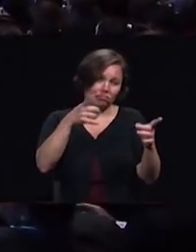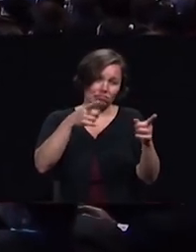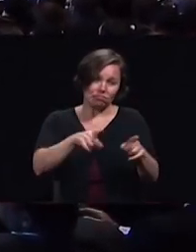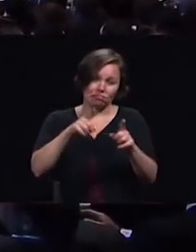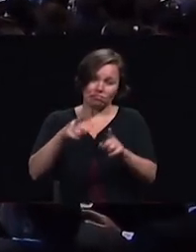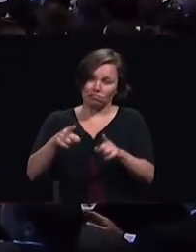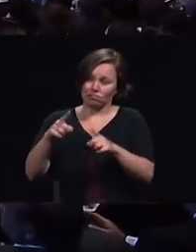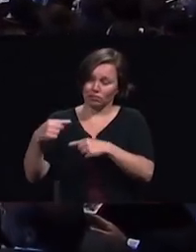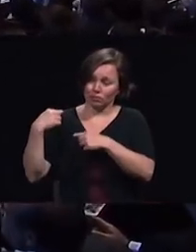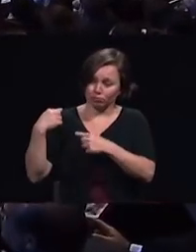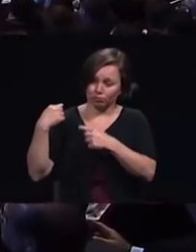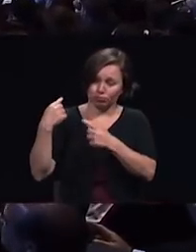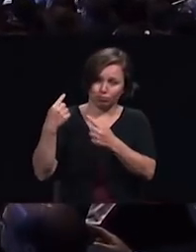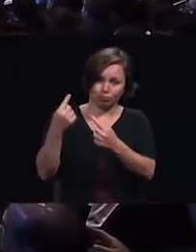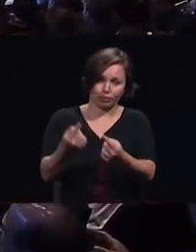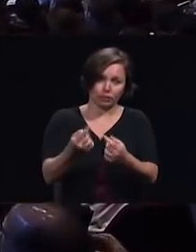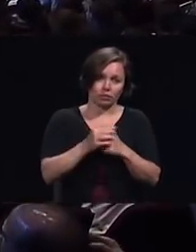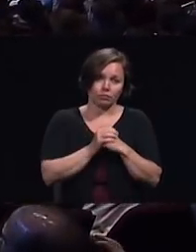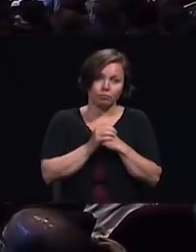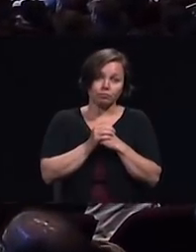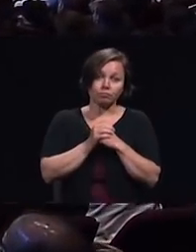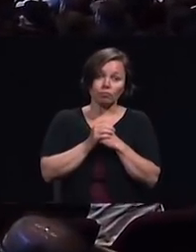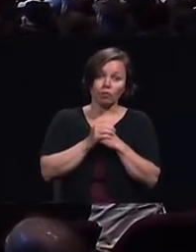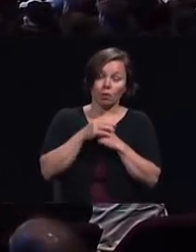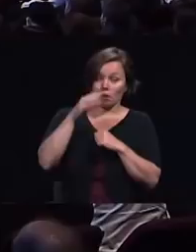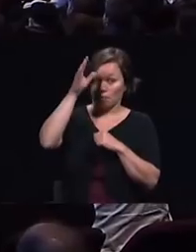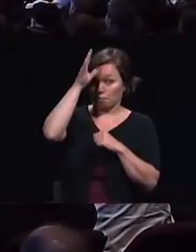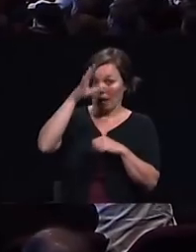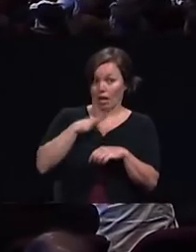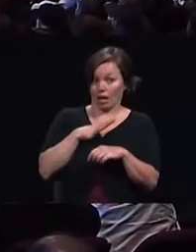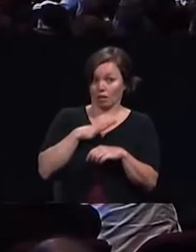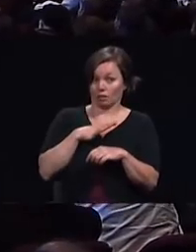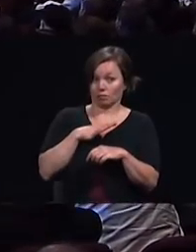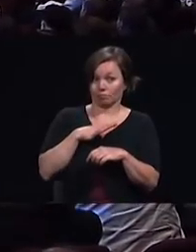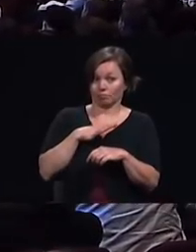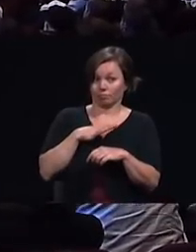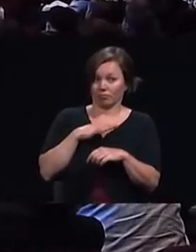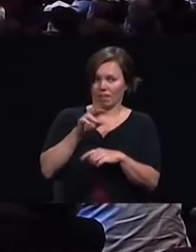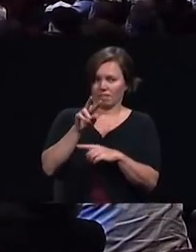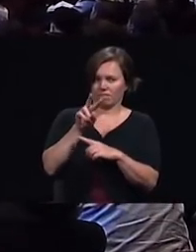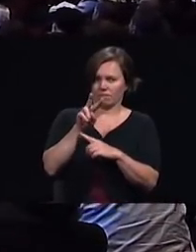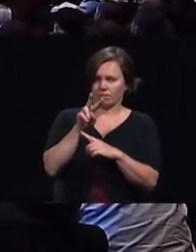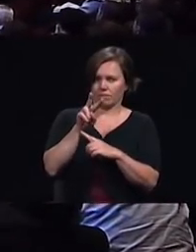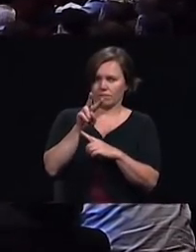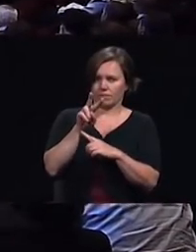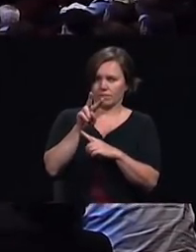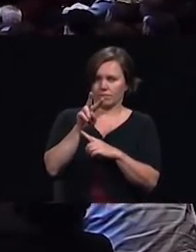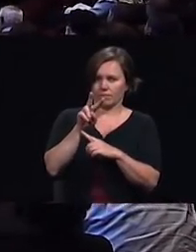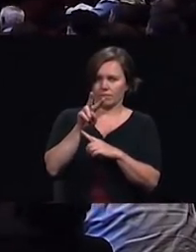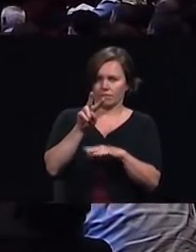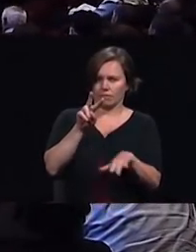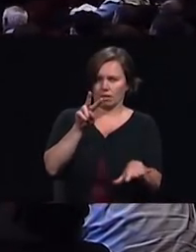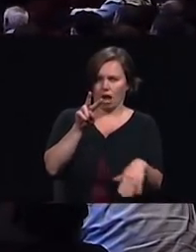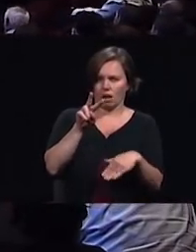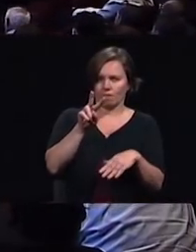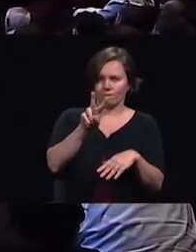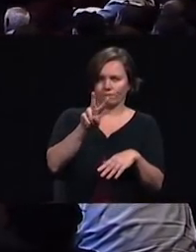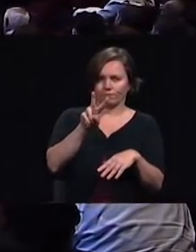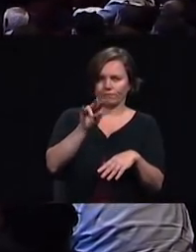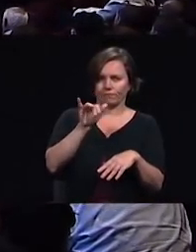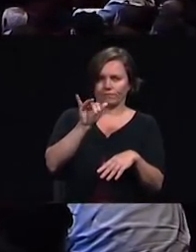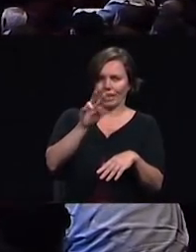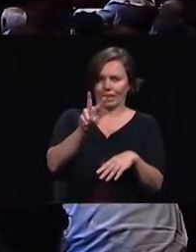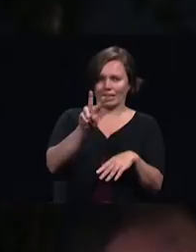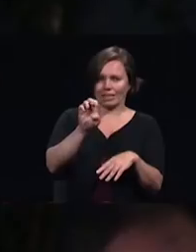that Doug Venn Adventist mission coordinator for urban outreach it's in this environment